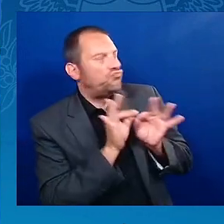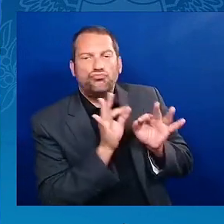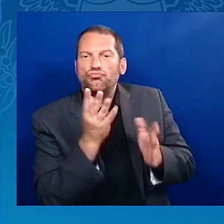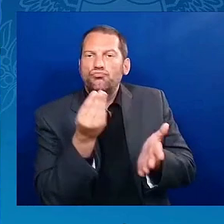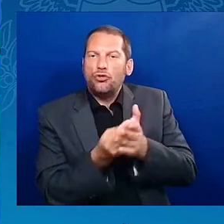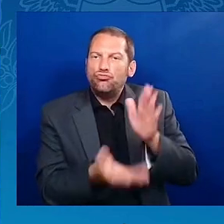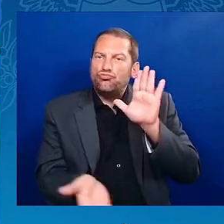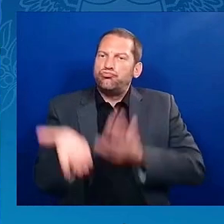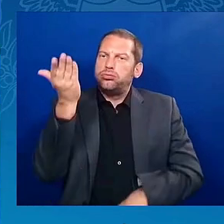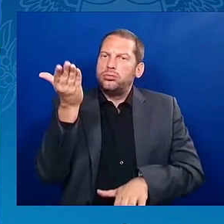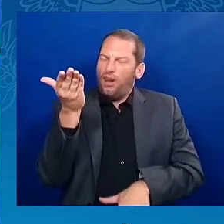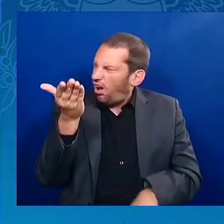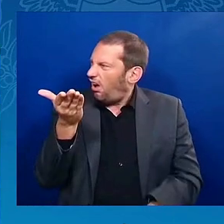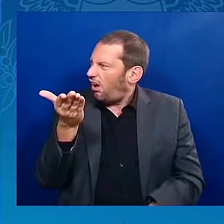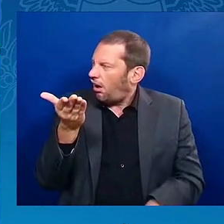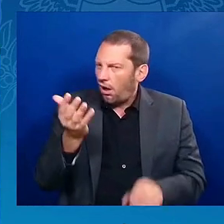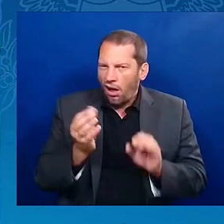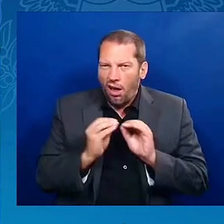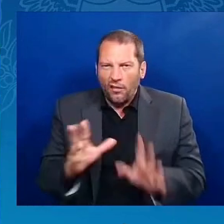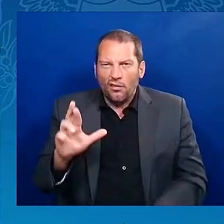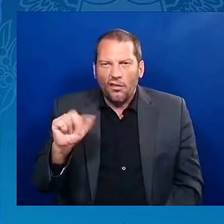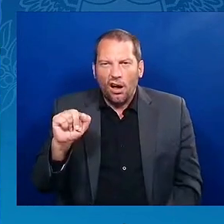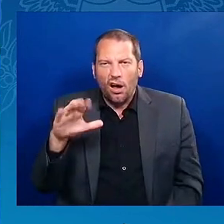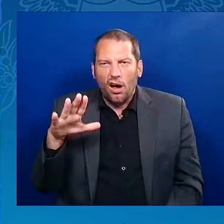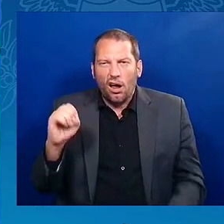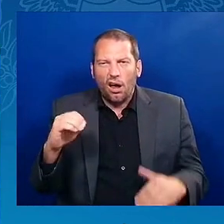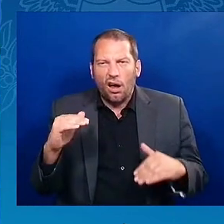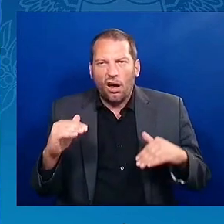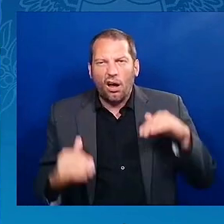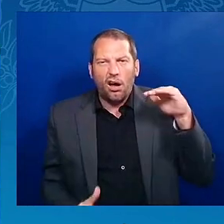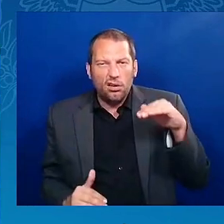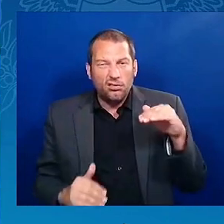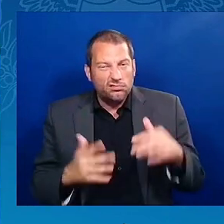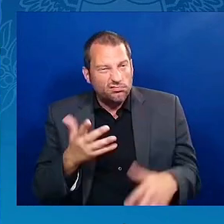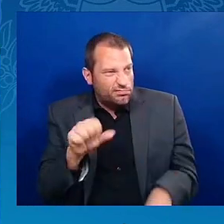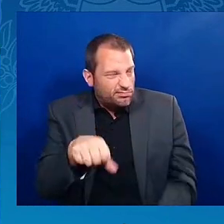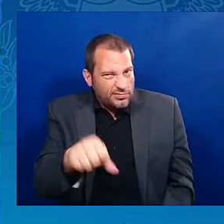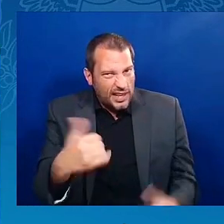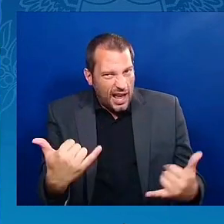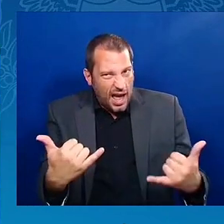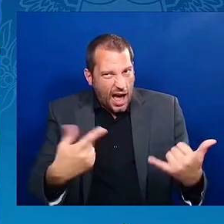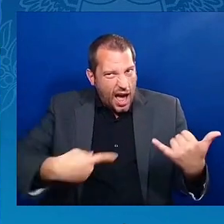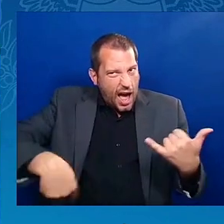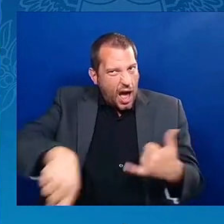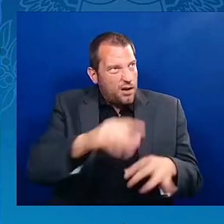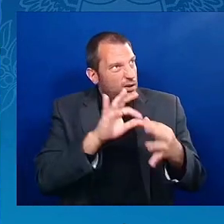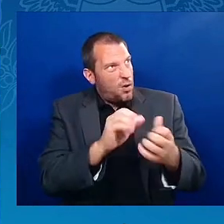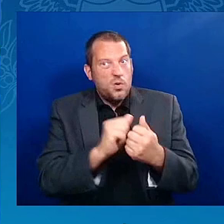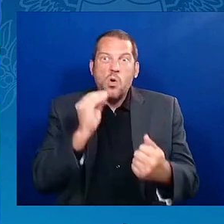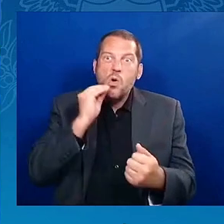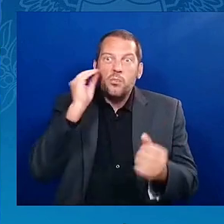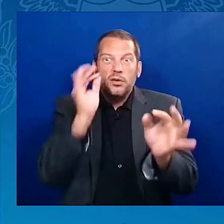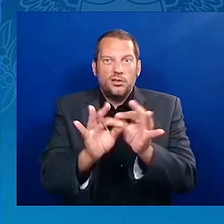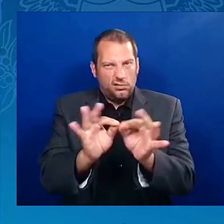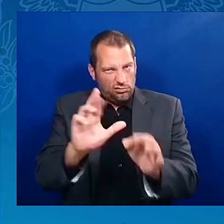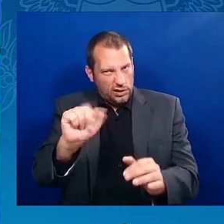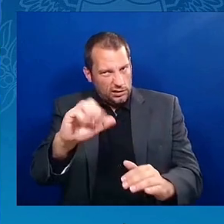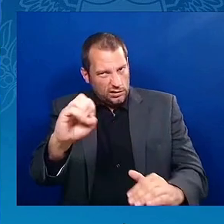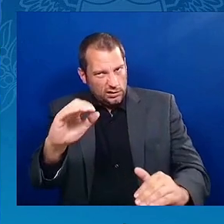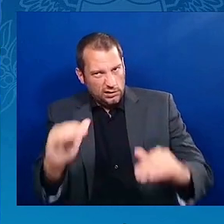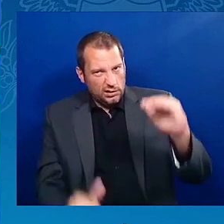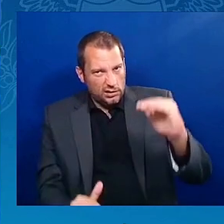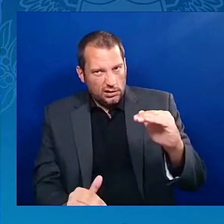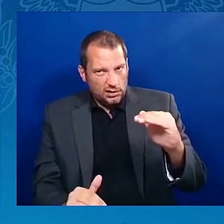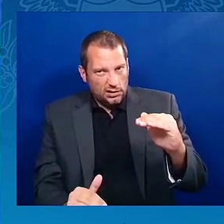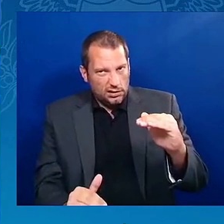Again, contributing to what we would see then in terms of disparities around the ability to accumulate and